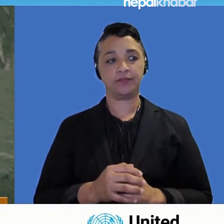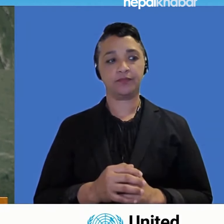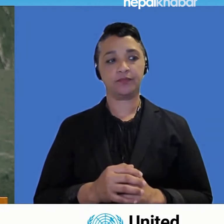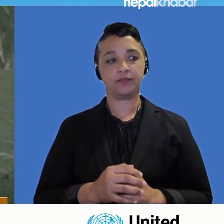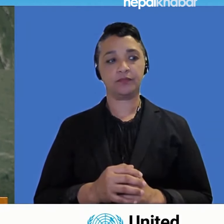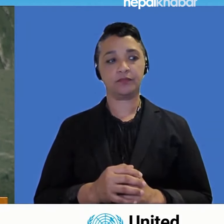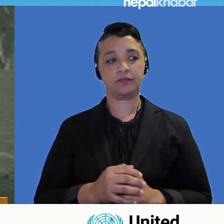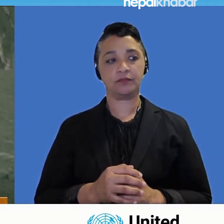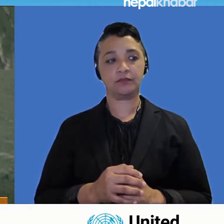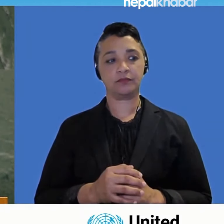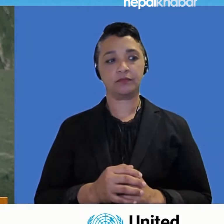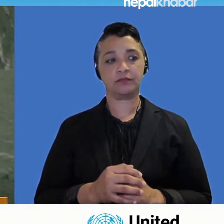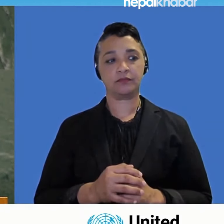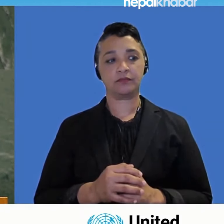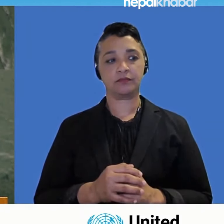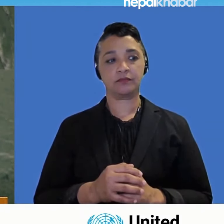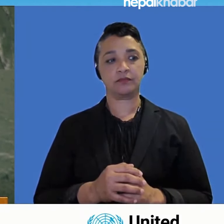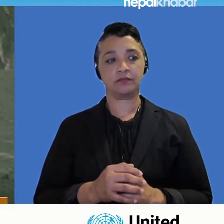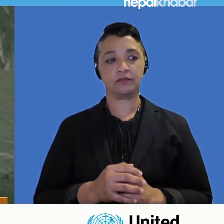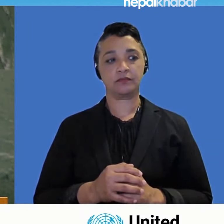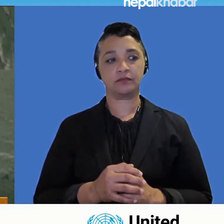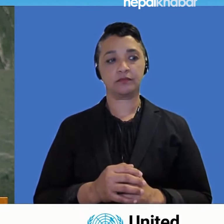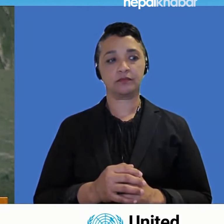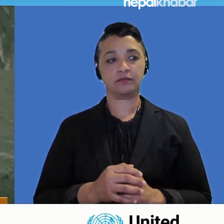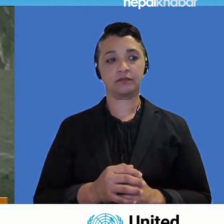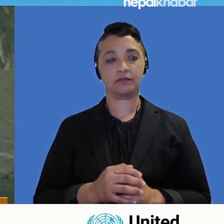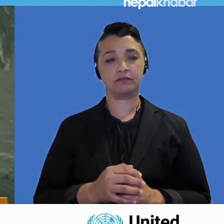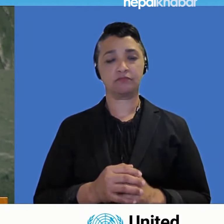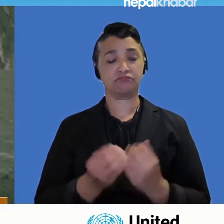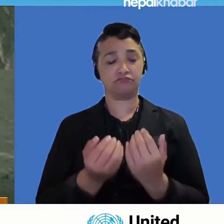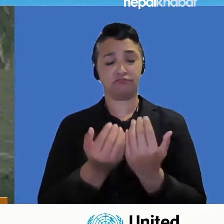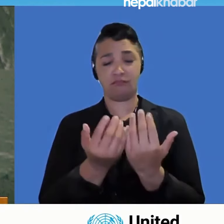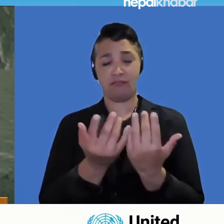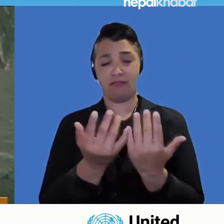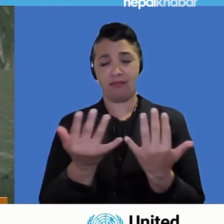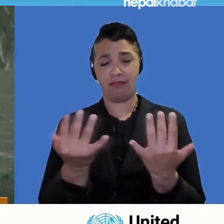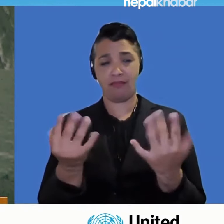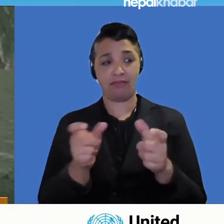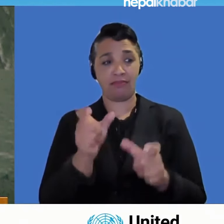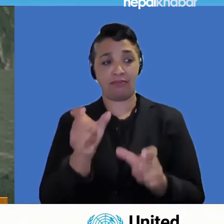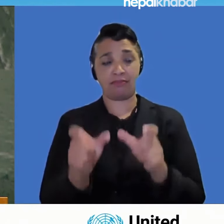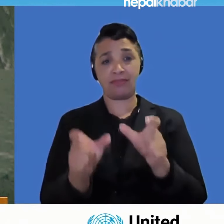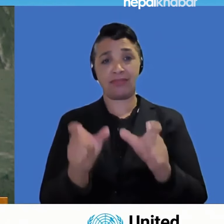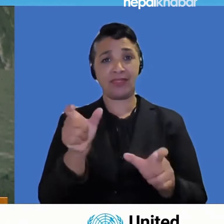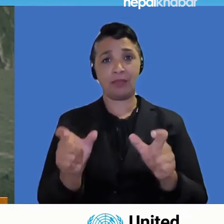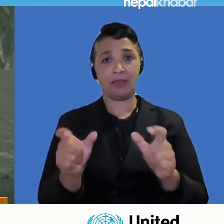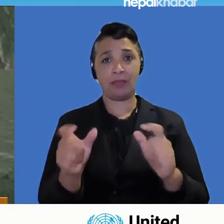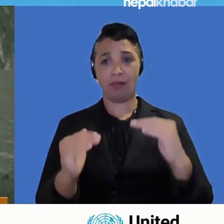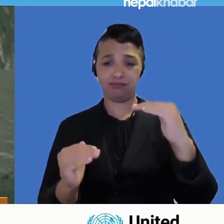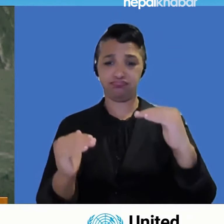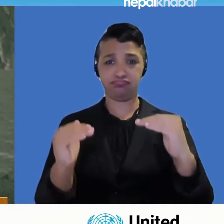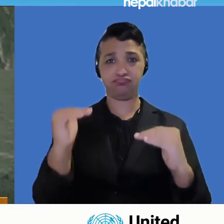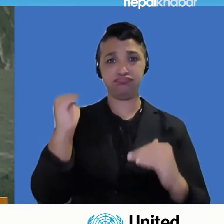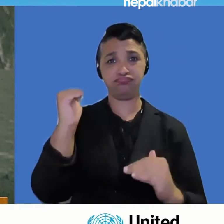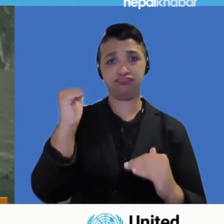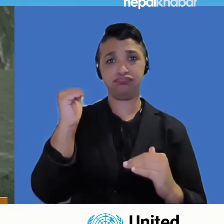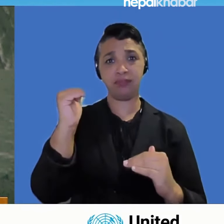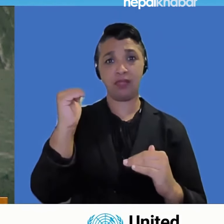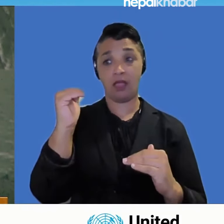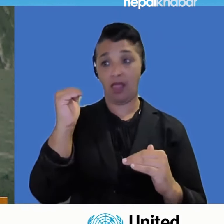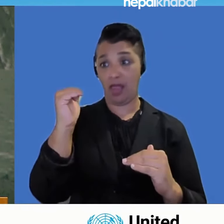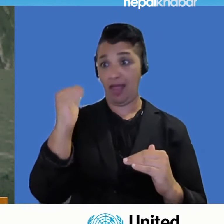that millions of people in LDCs living in extreme poverty while a small minority in some